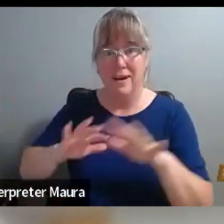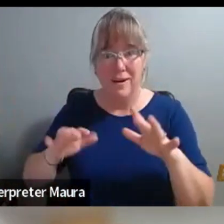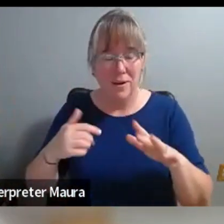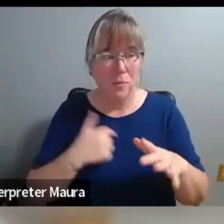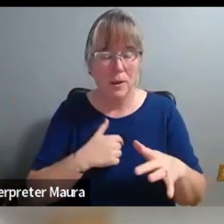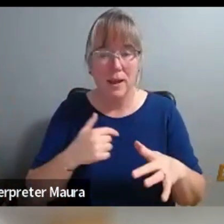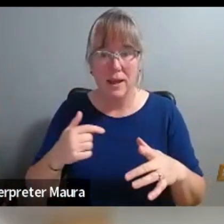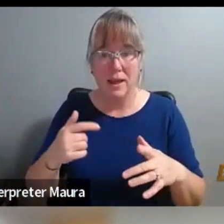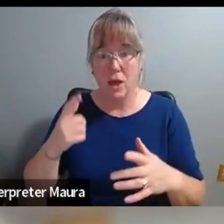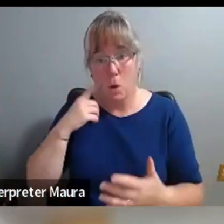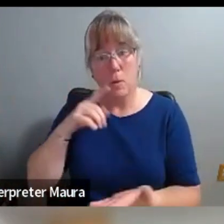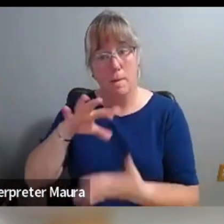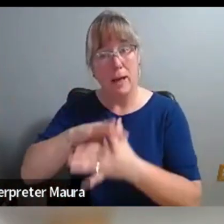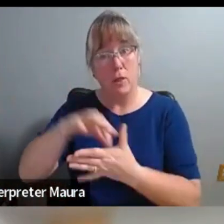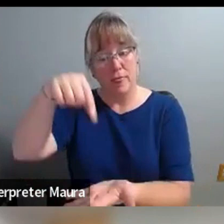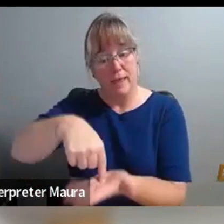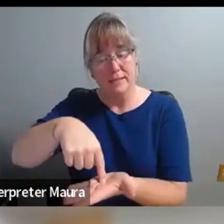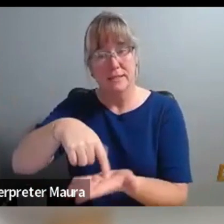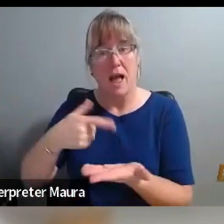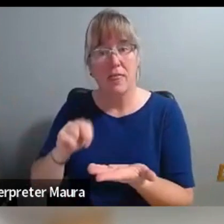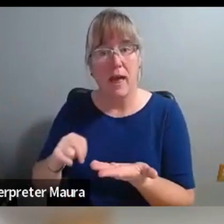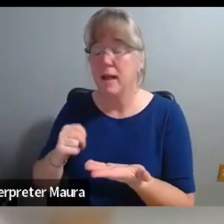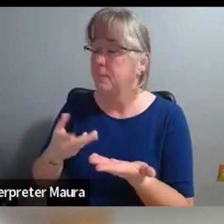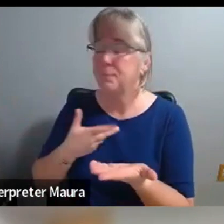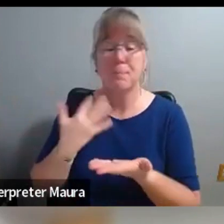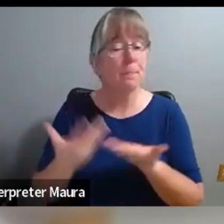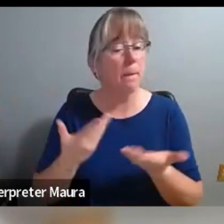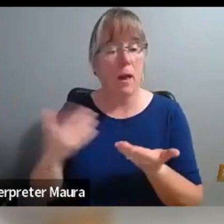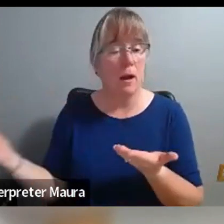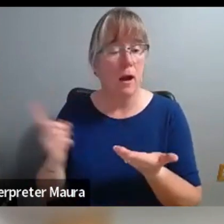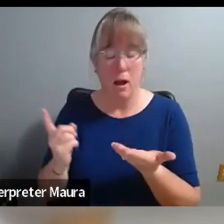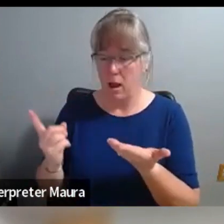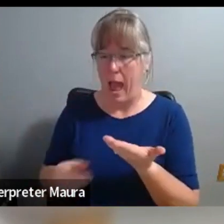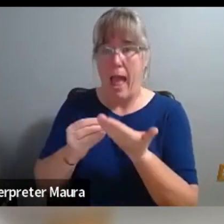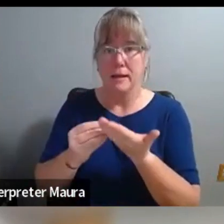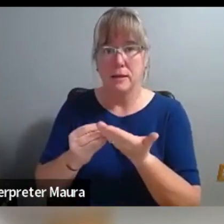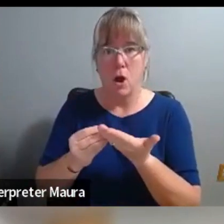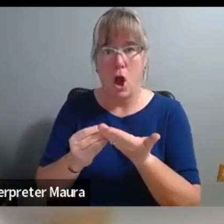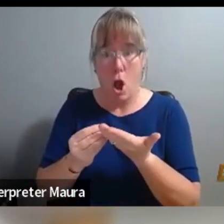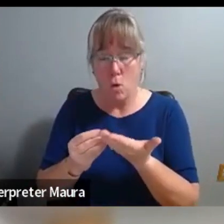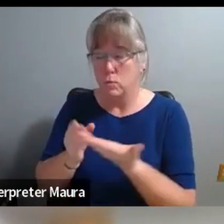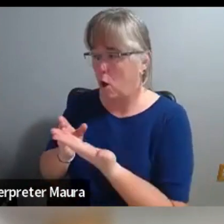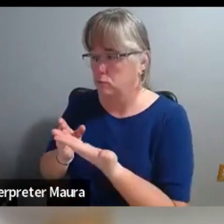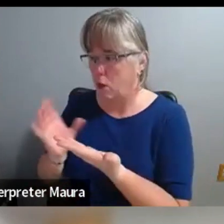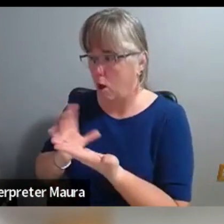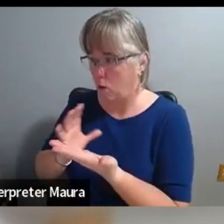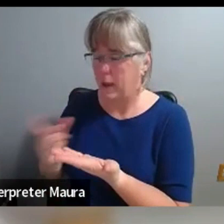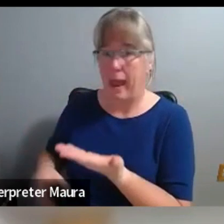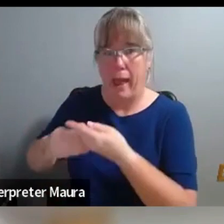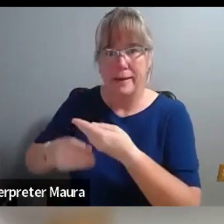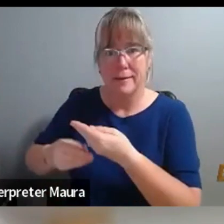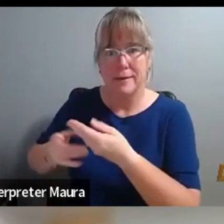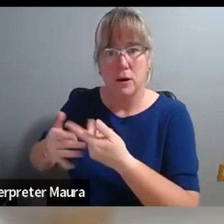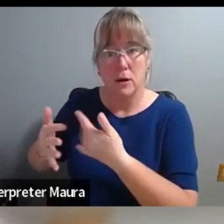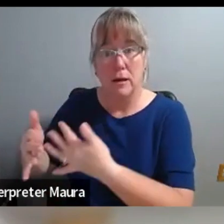it's kind of also about that? And, um, and so I, I have to give credit though, because that might've